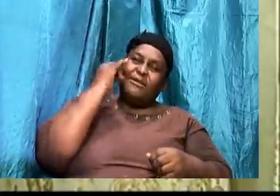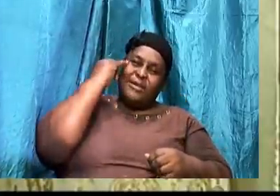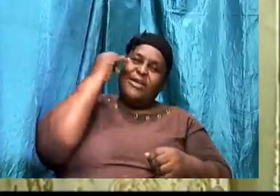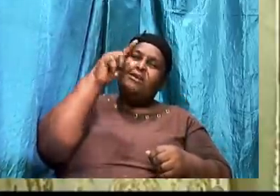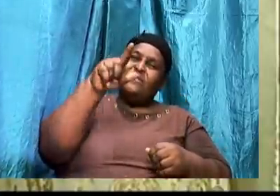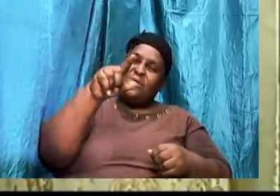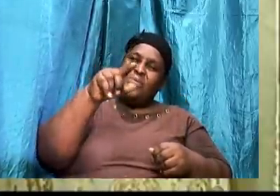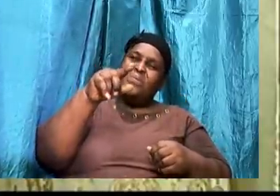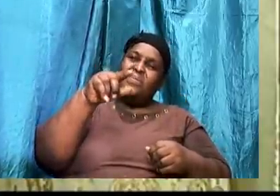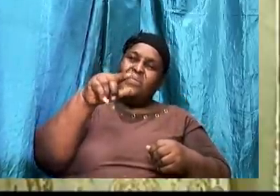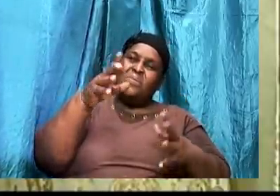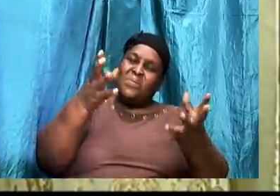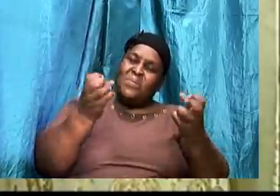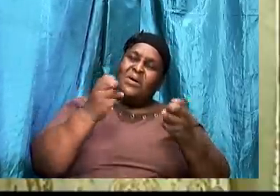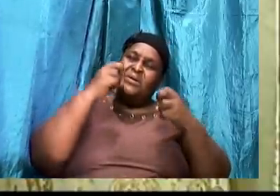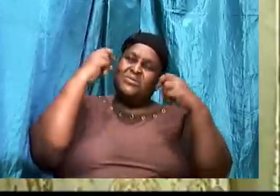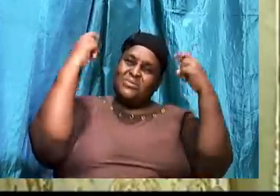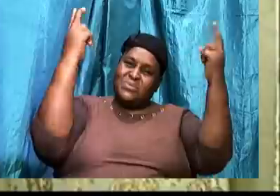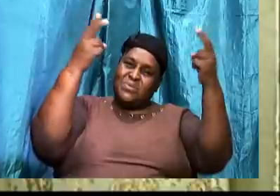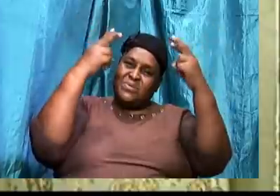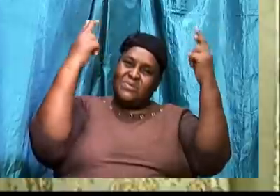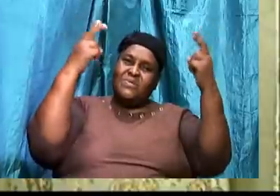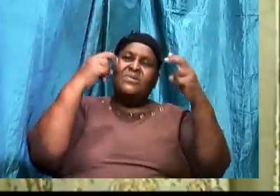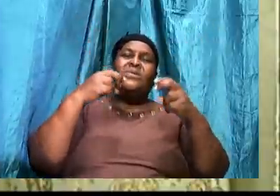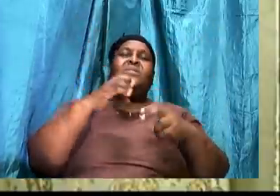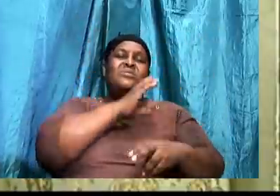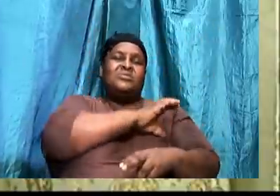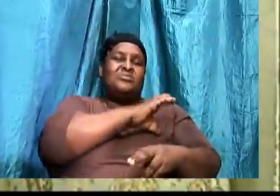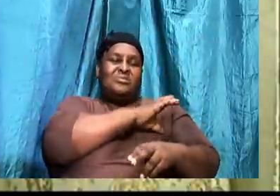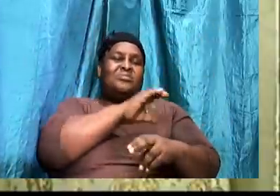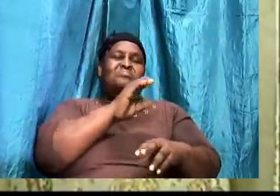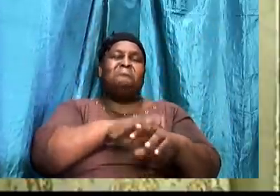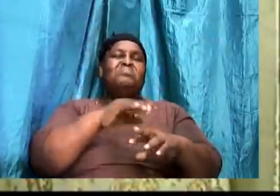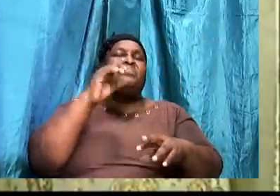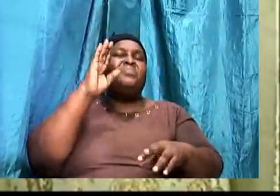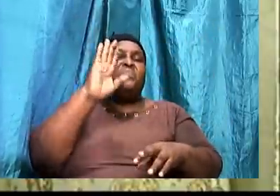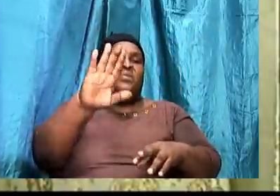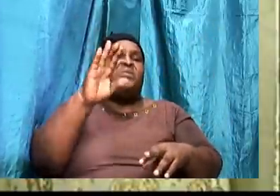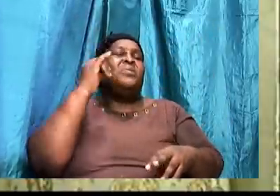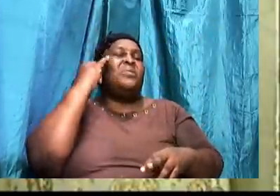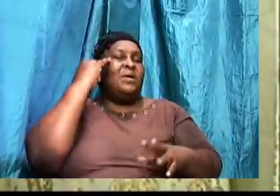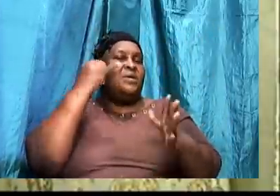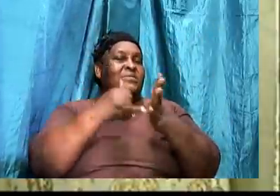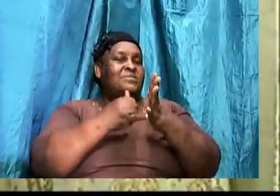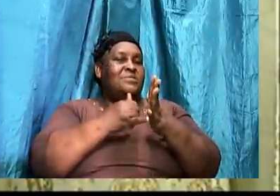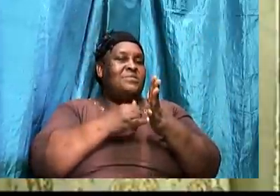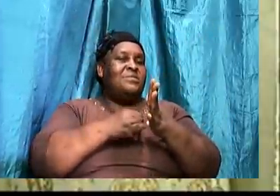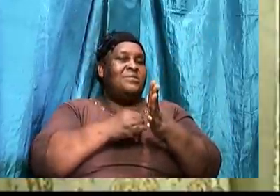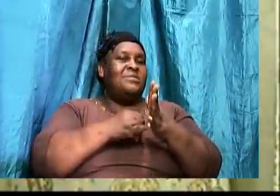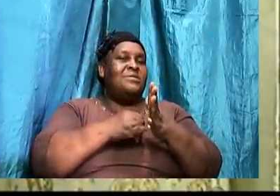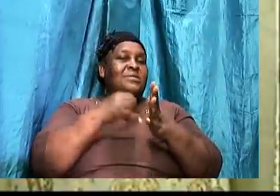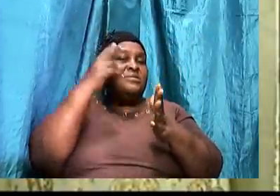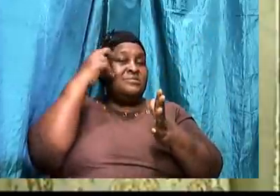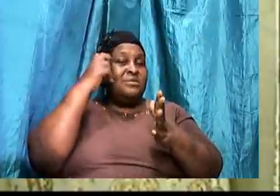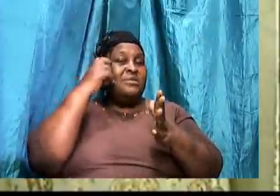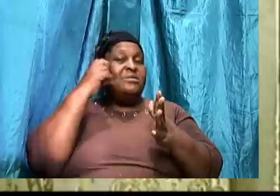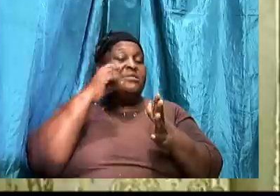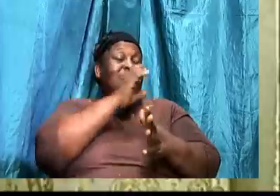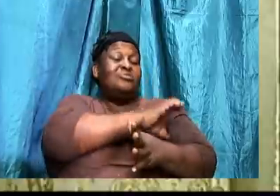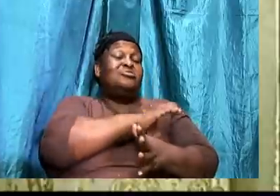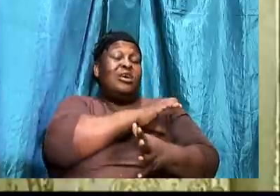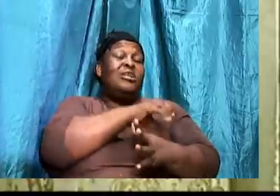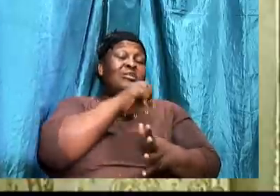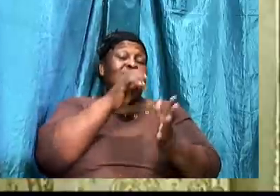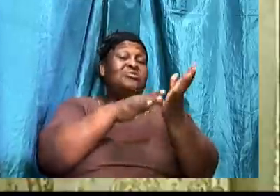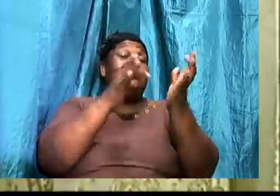overcome the challenge. On your identity. He challenged Jesus' identity. And Jesus